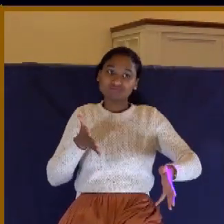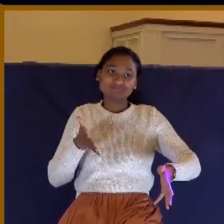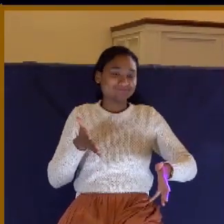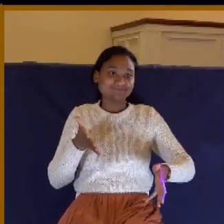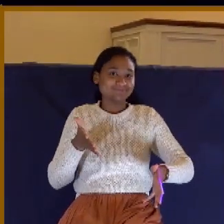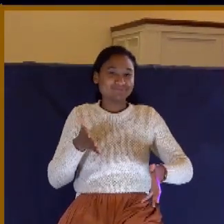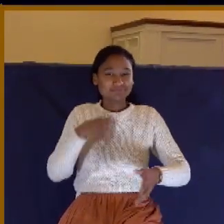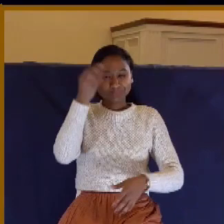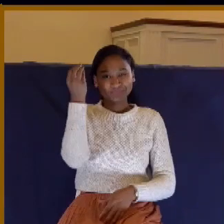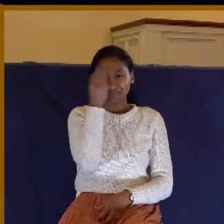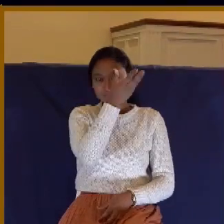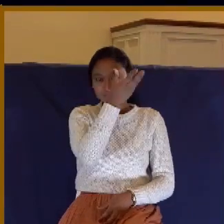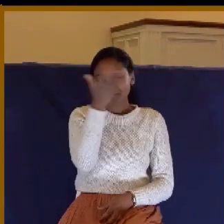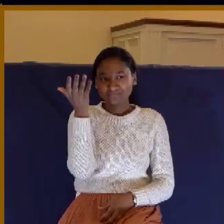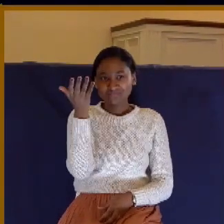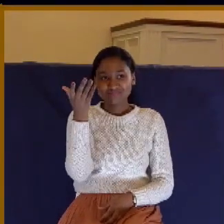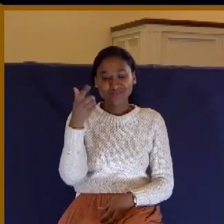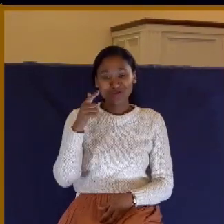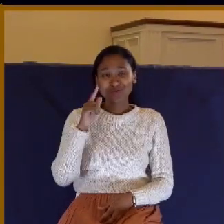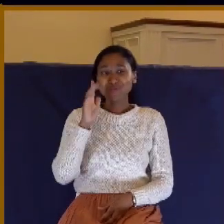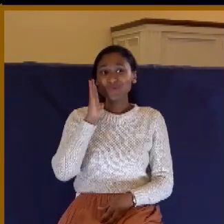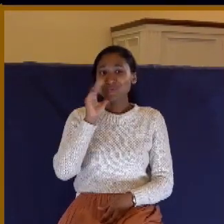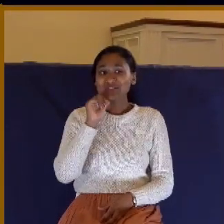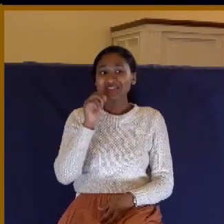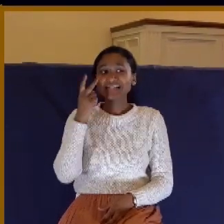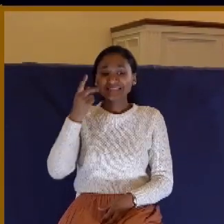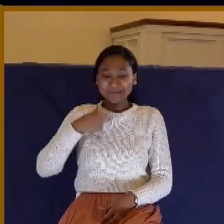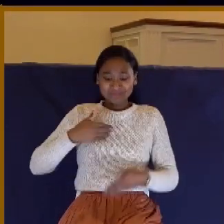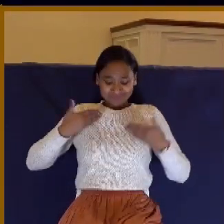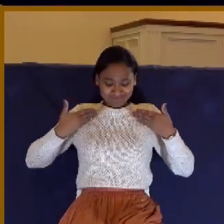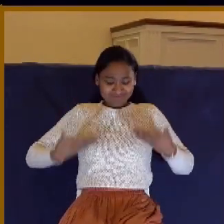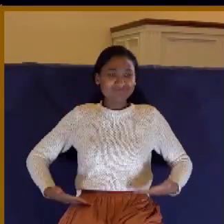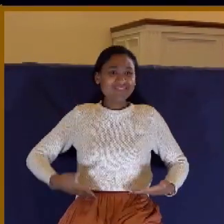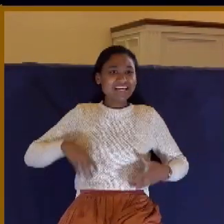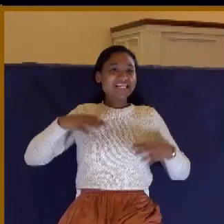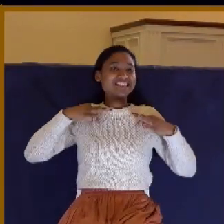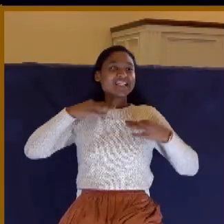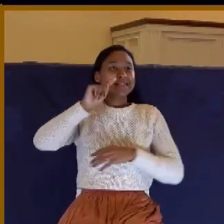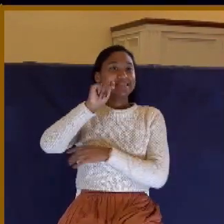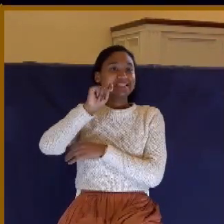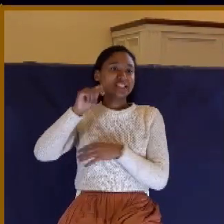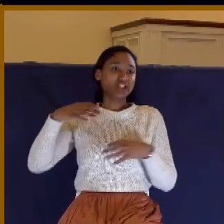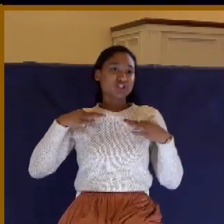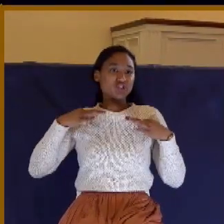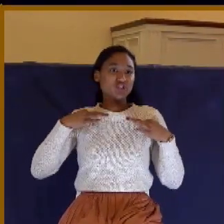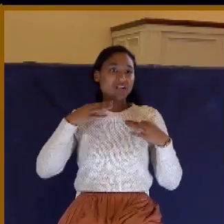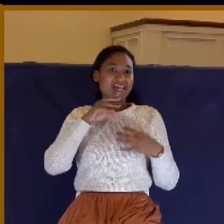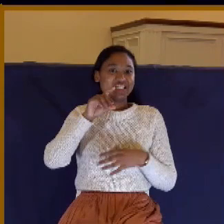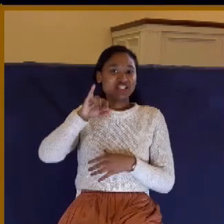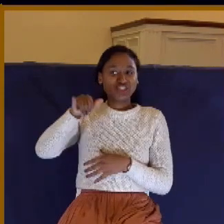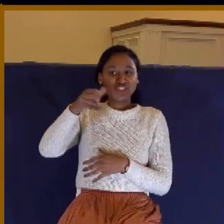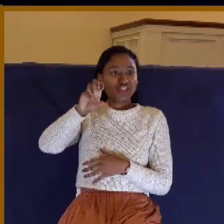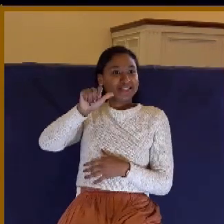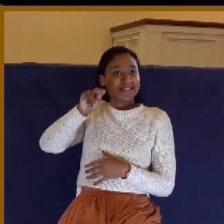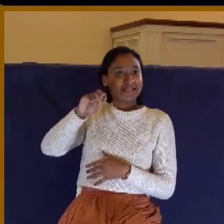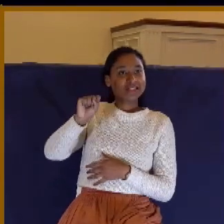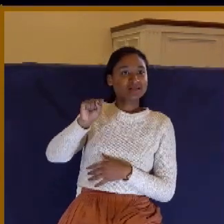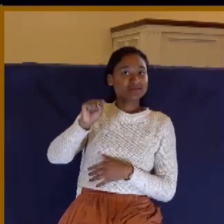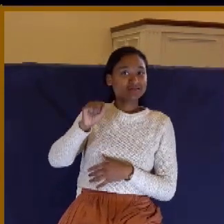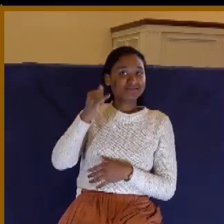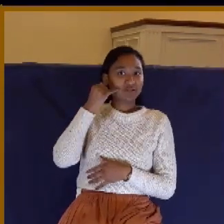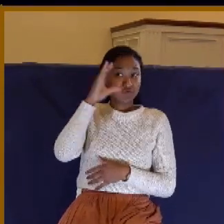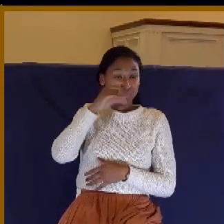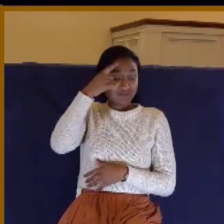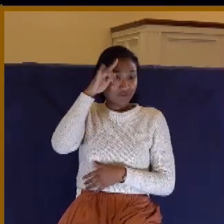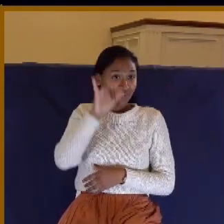Let me just tell you something. You'll never see me with a T-shirt on and jeans on Sunday morning. Now, if that's what you're looking for,